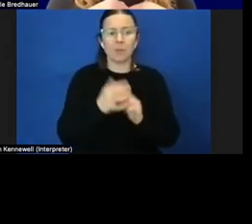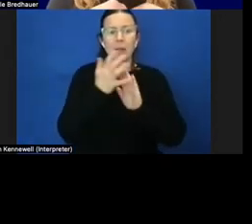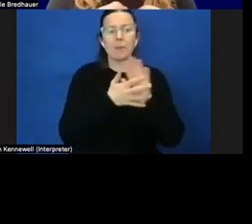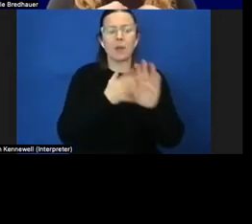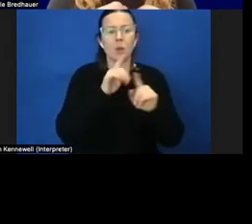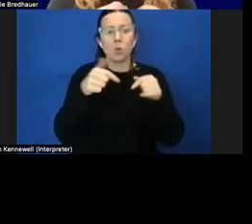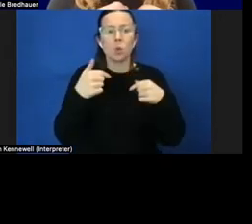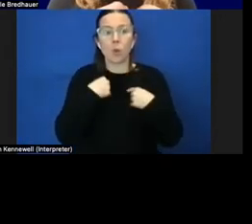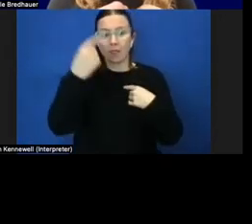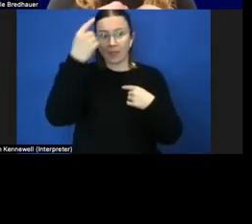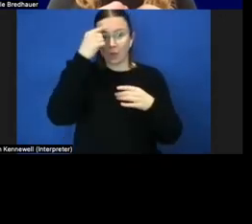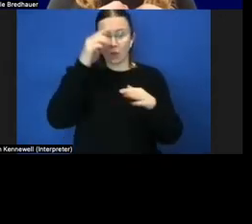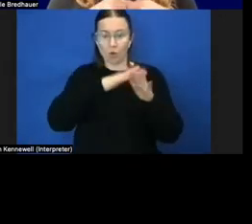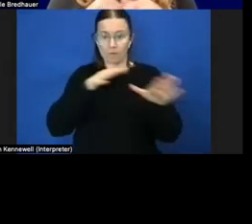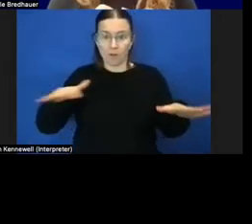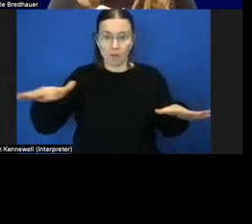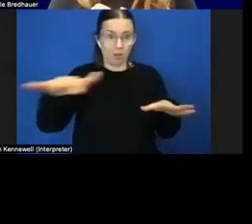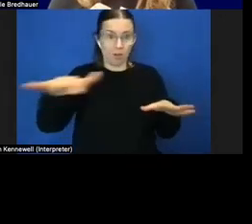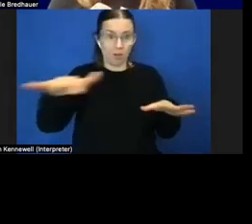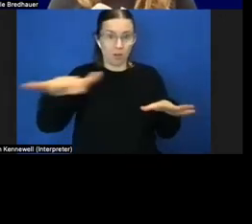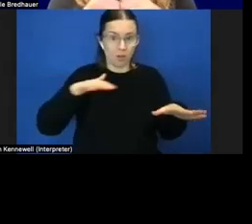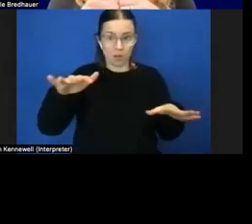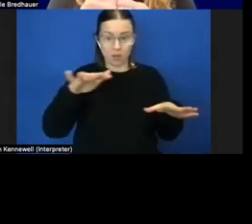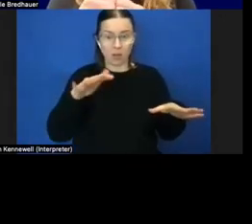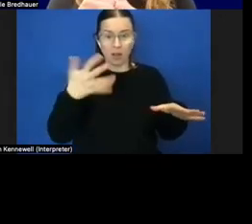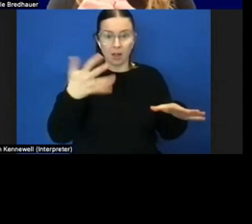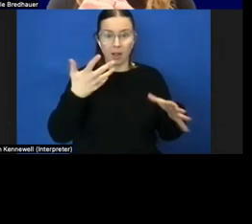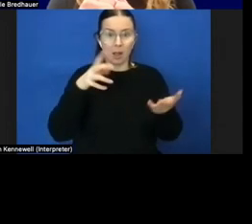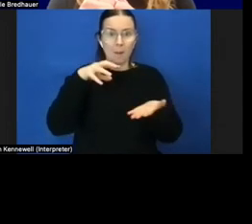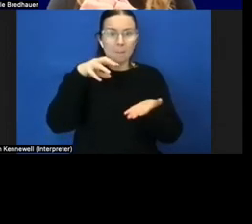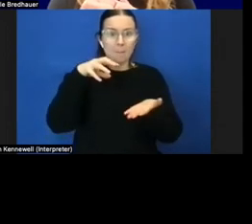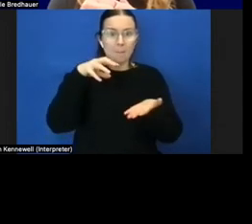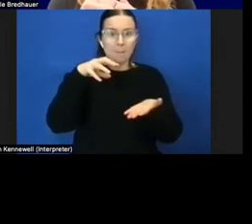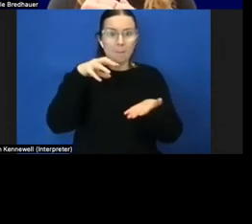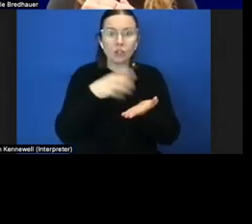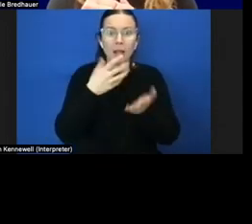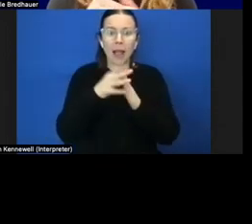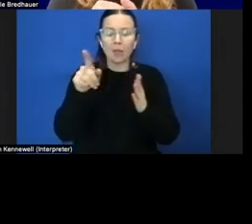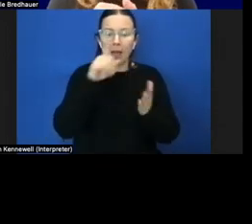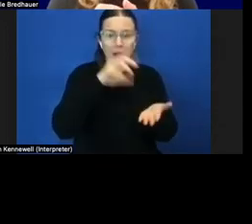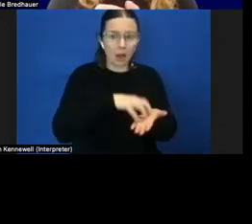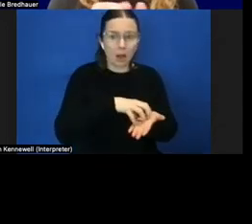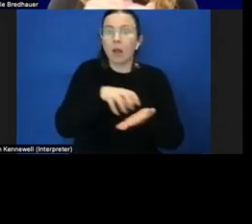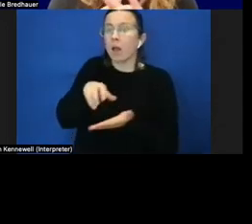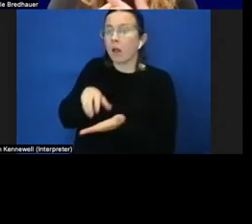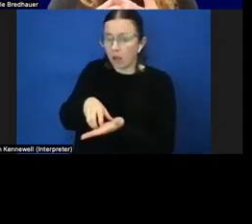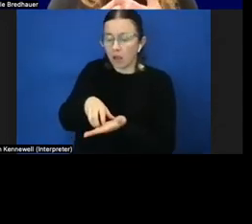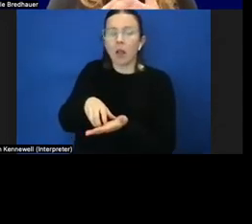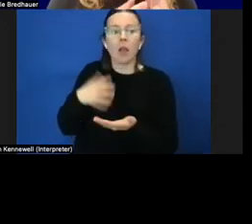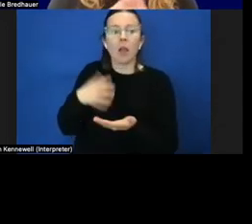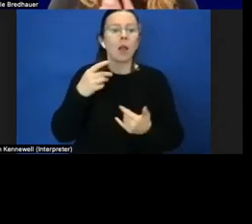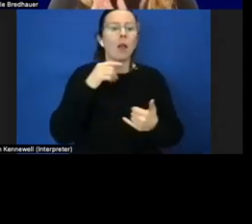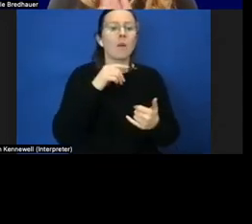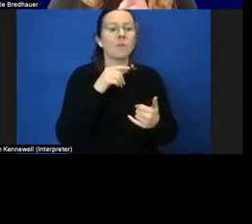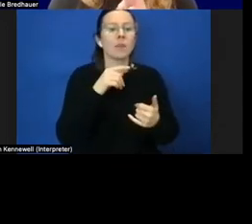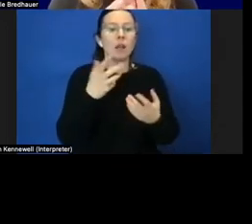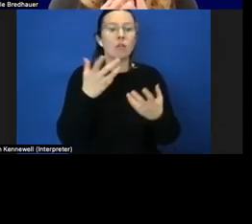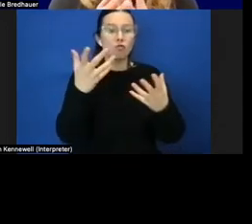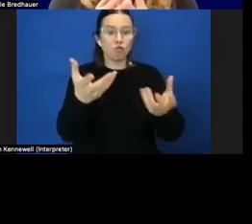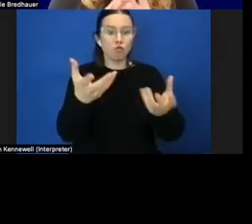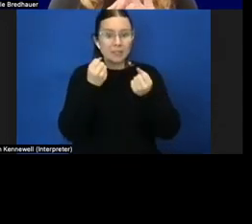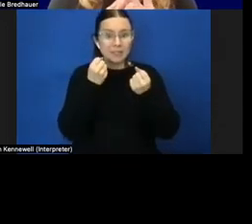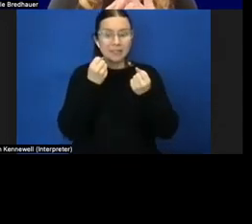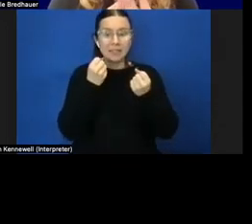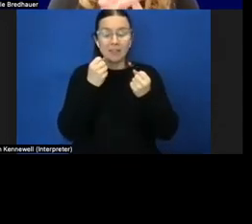proximity positioning and repositioning considering receiving sensory information via